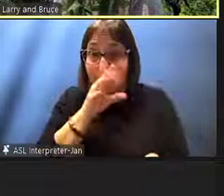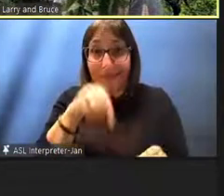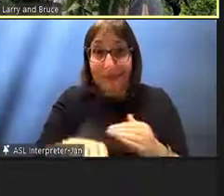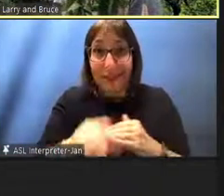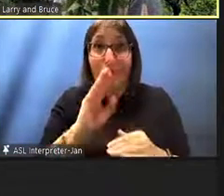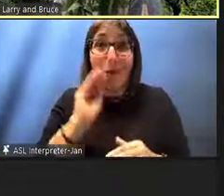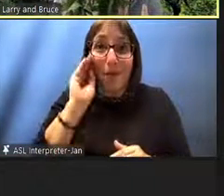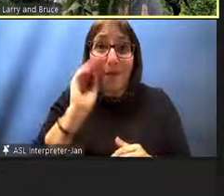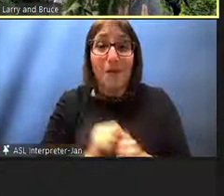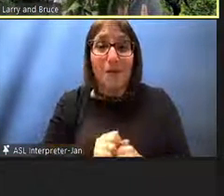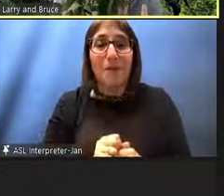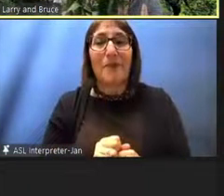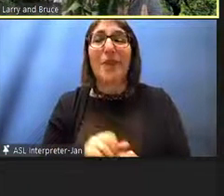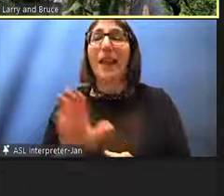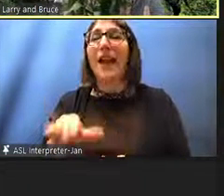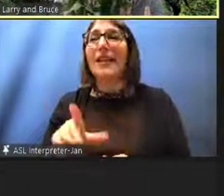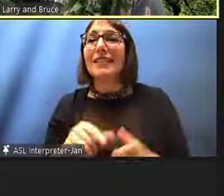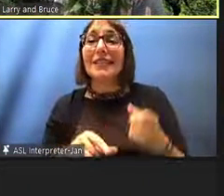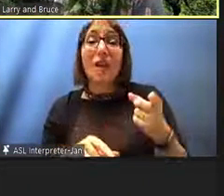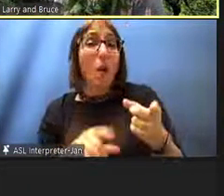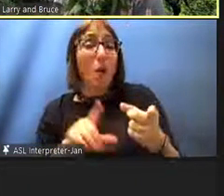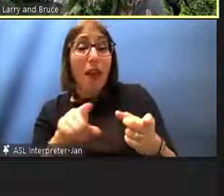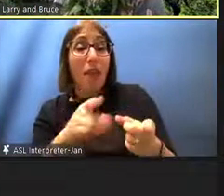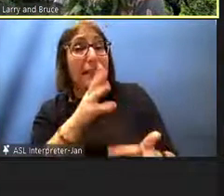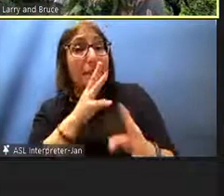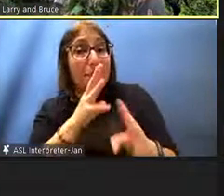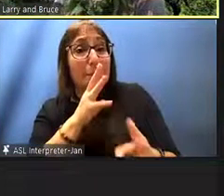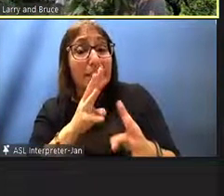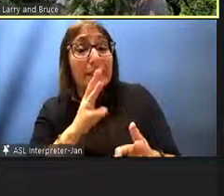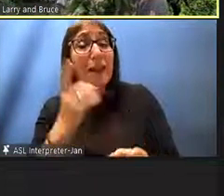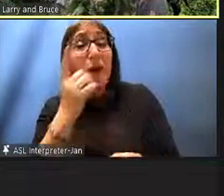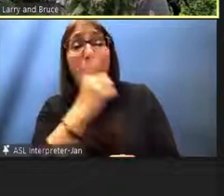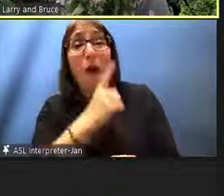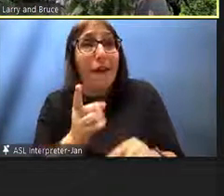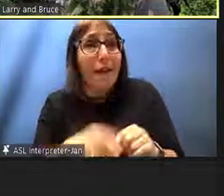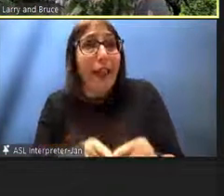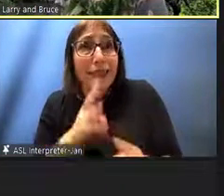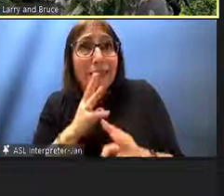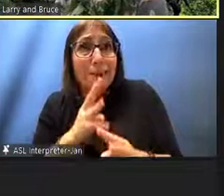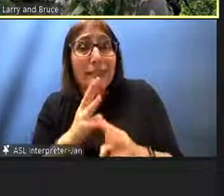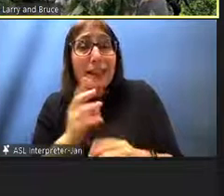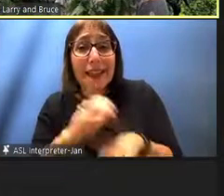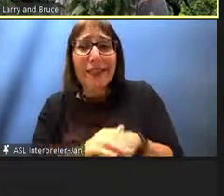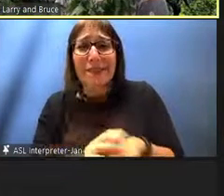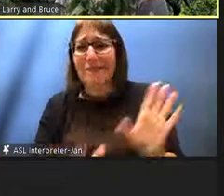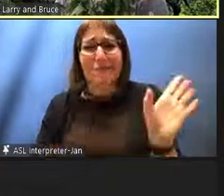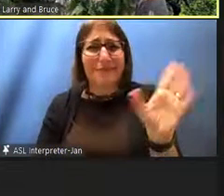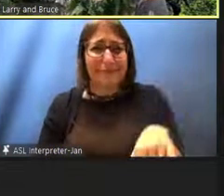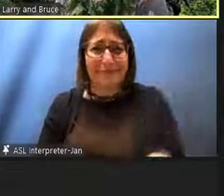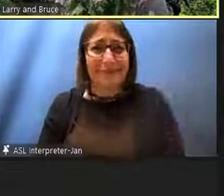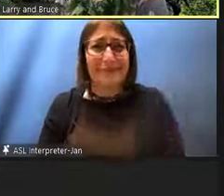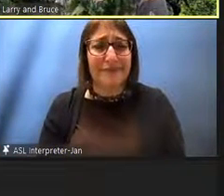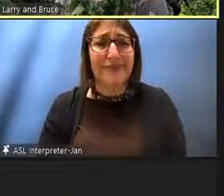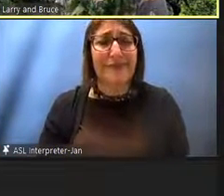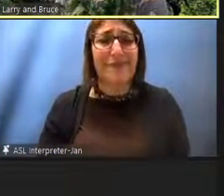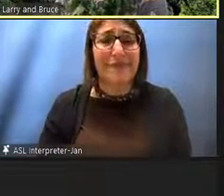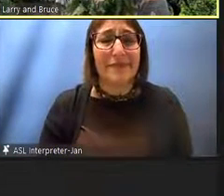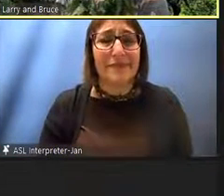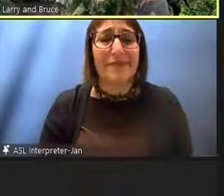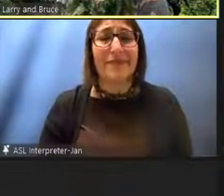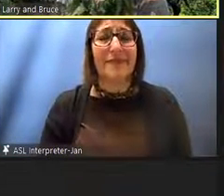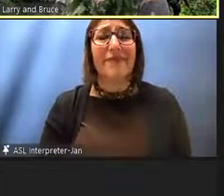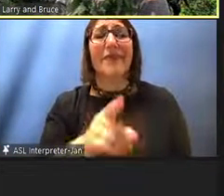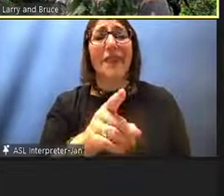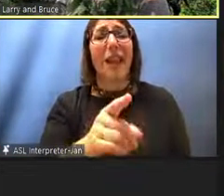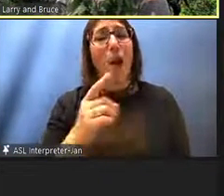concern people say, oh, they're going to be speaking Hawaiian, they can't speak English. Well, no, when we when we